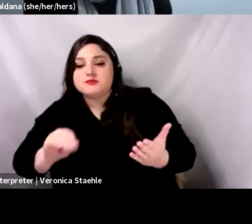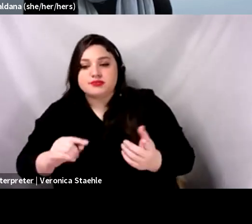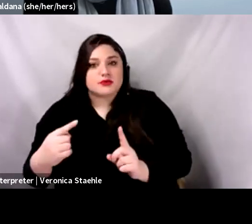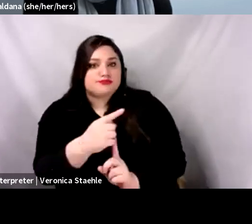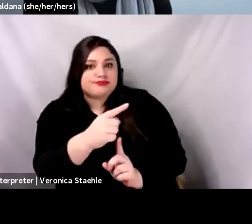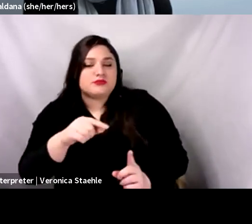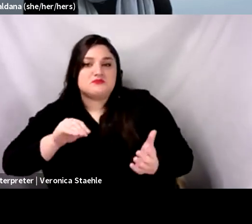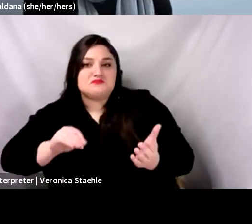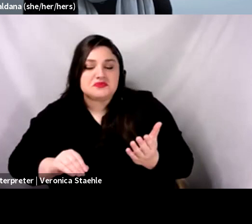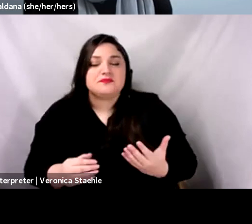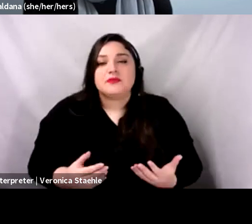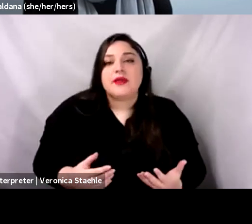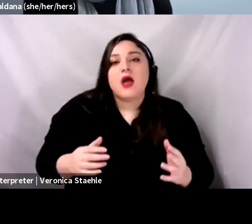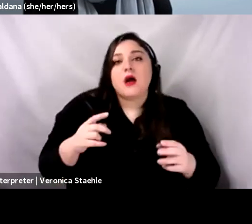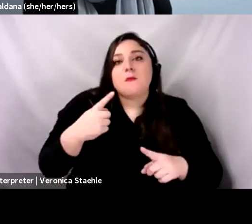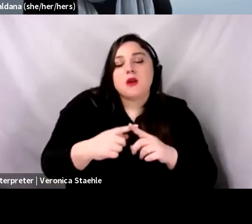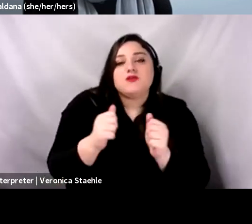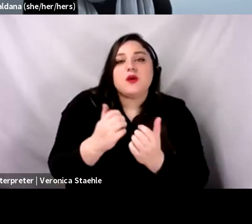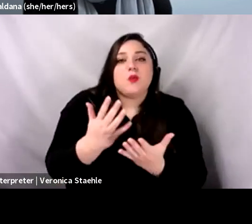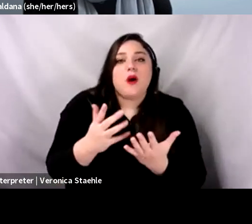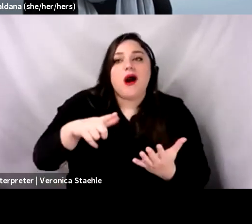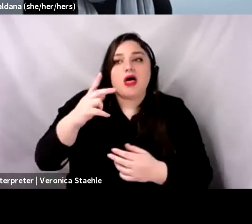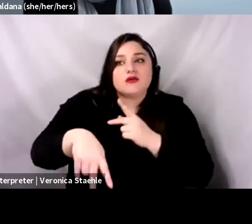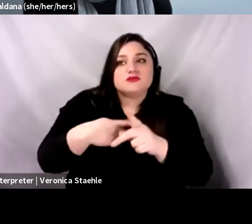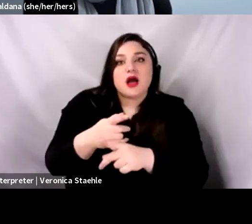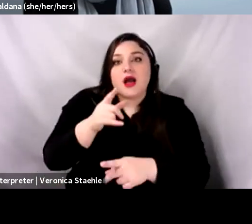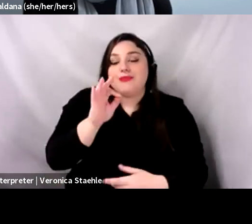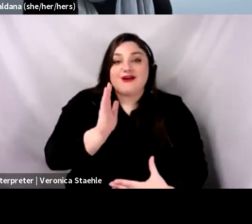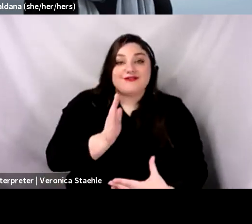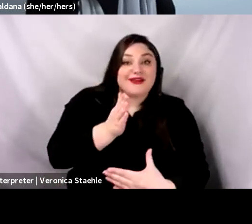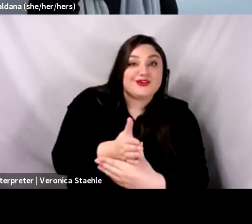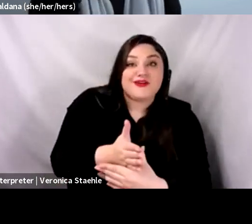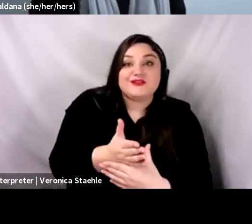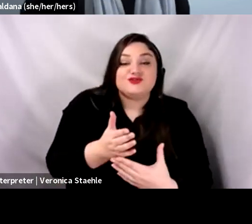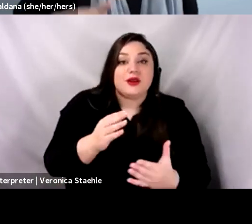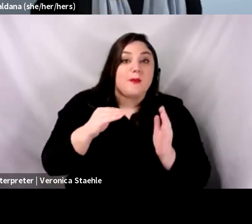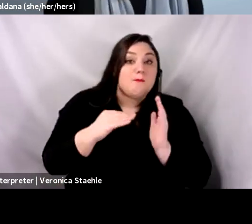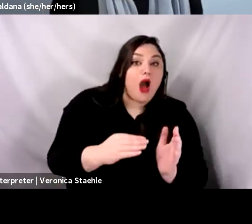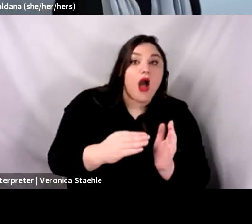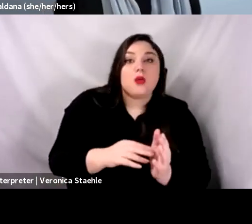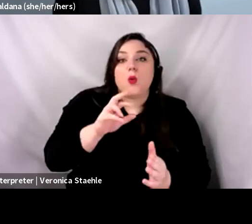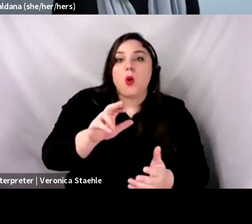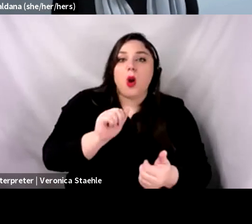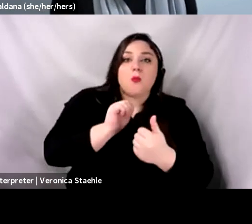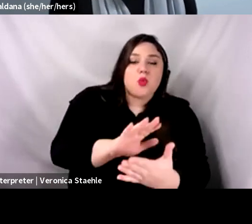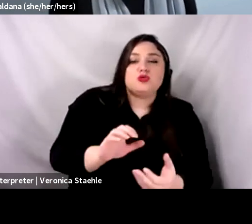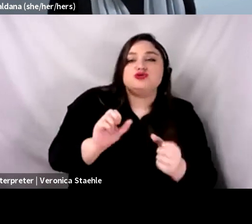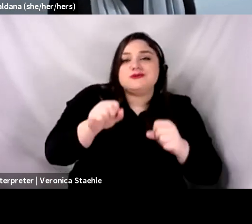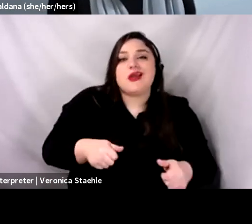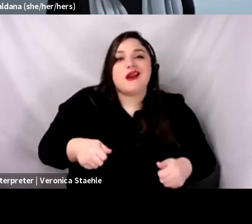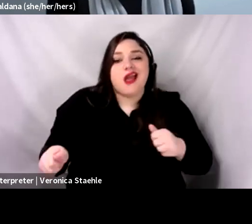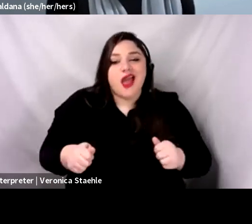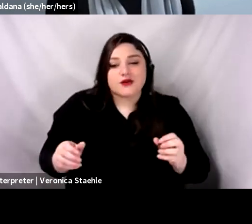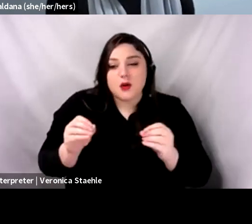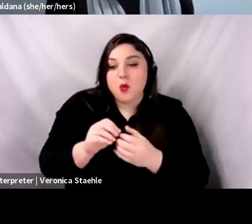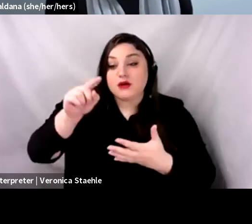what evidence-based approaches might be more robust, uh, in the face of